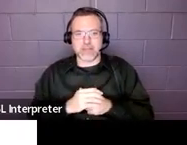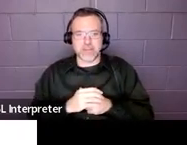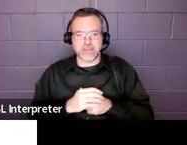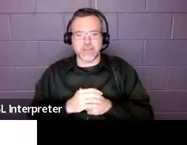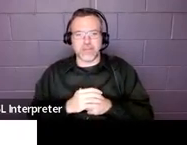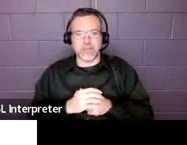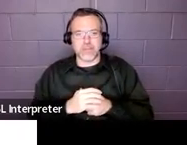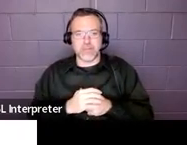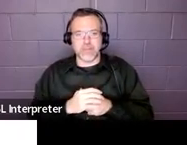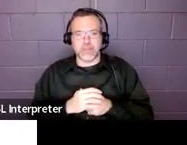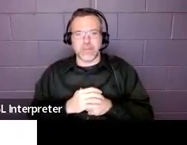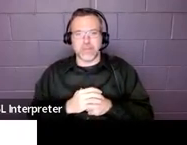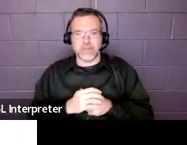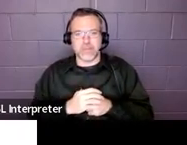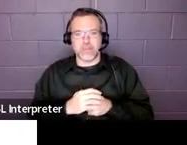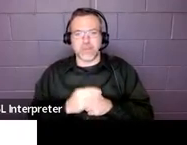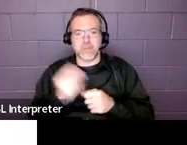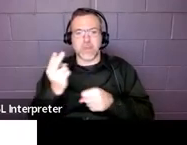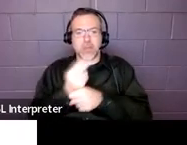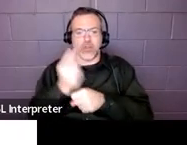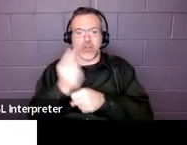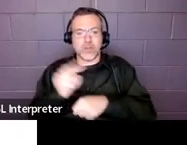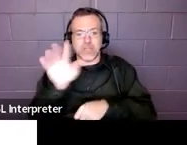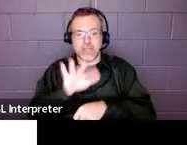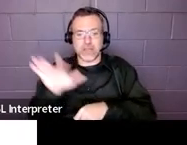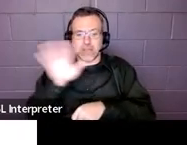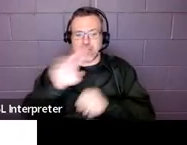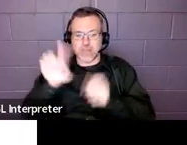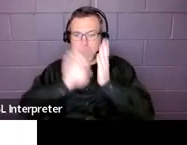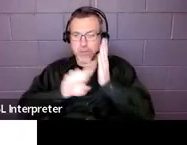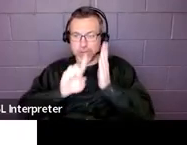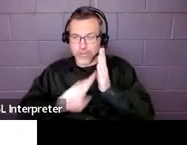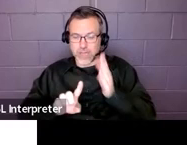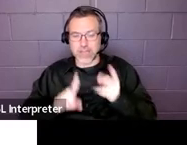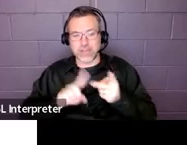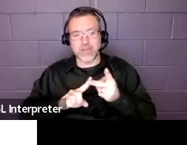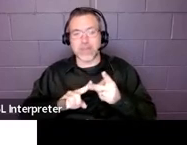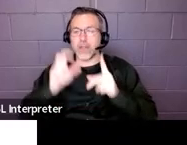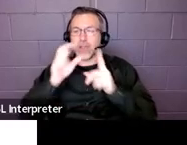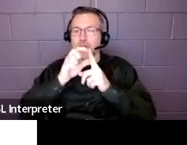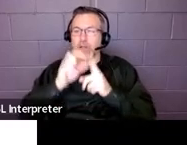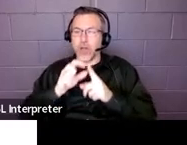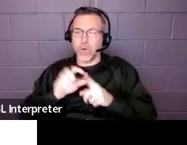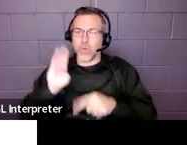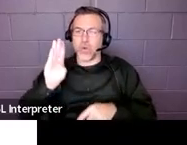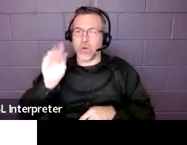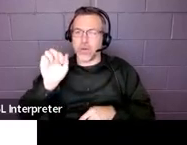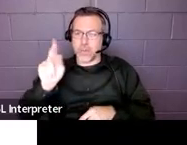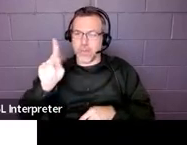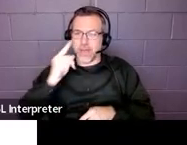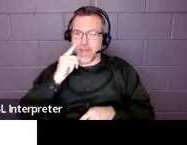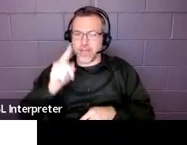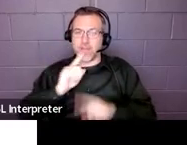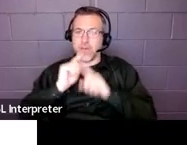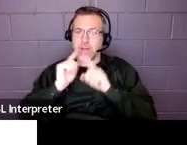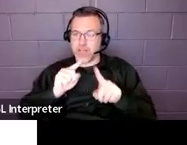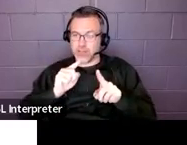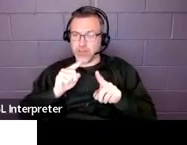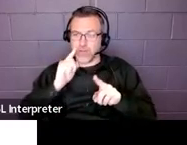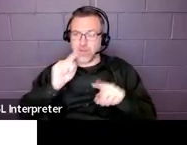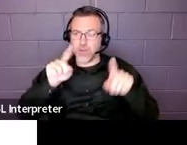Using a spell check. Having a word bank for answers to test questions.